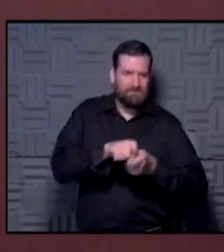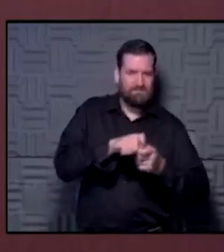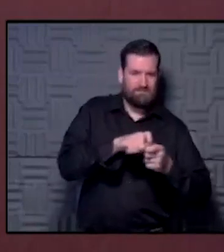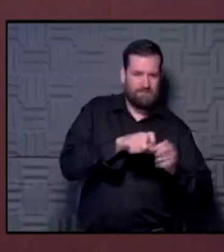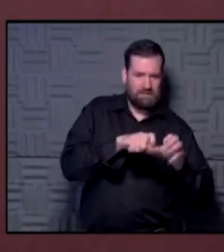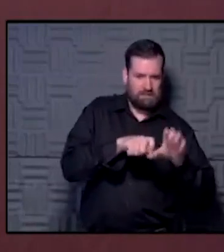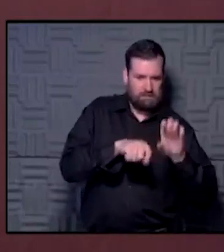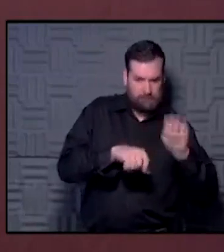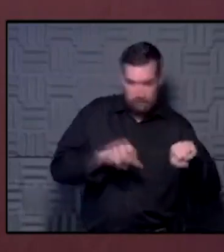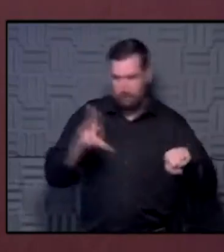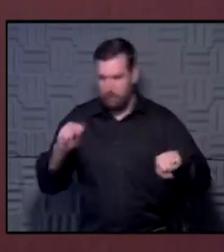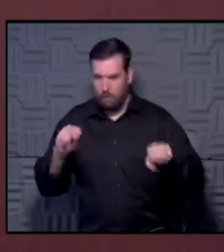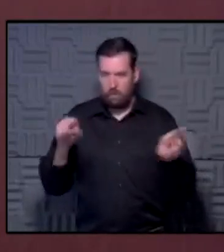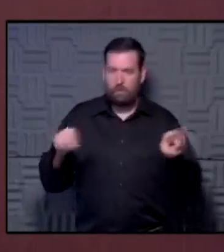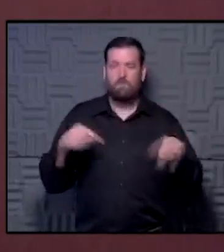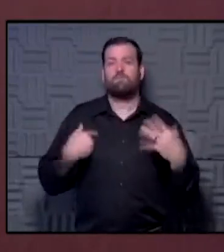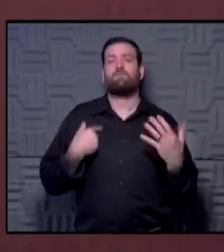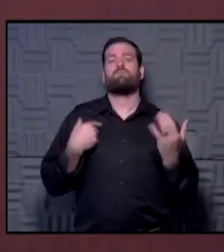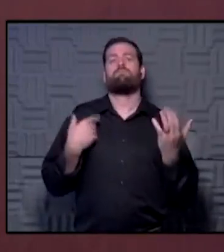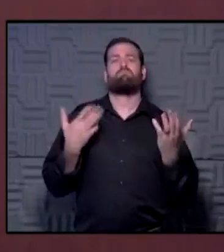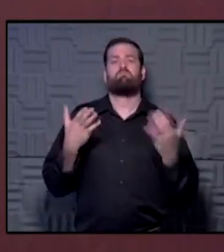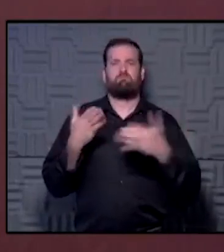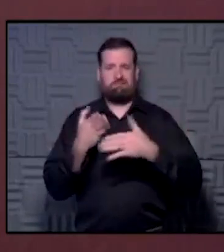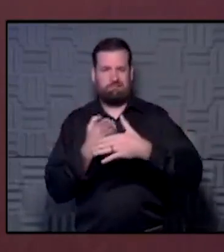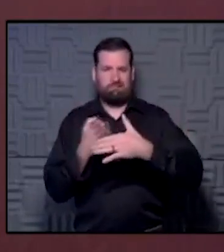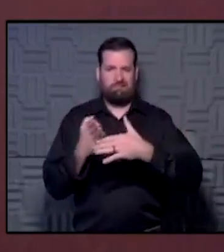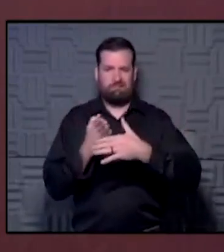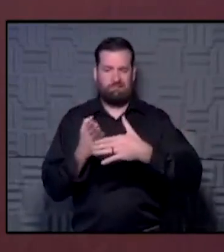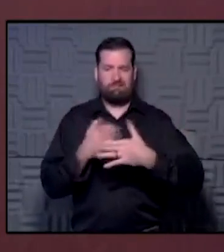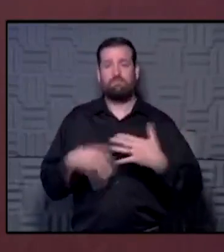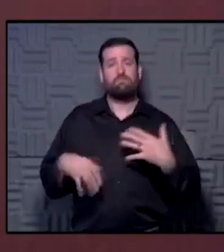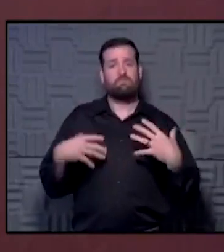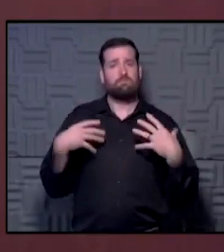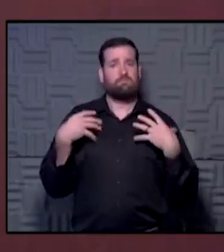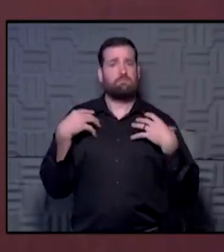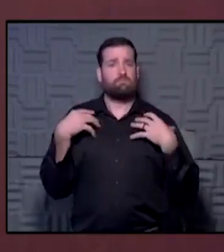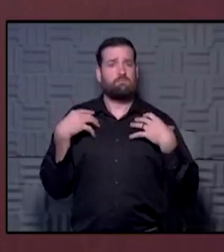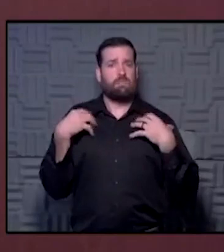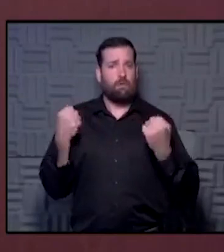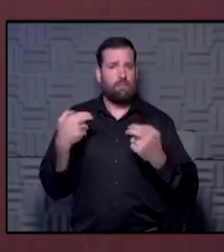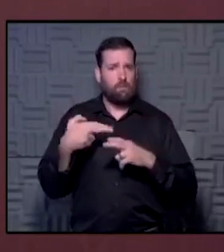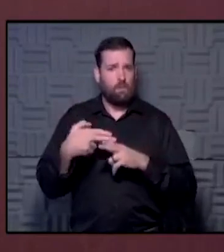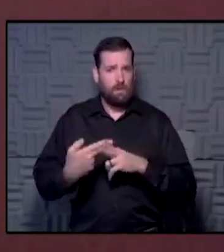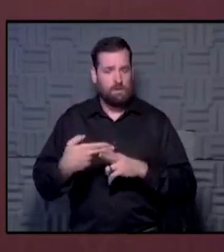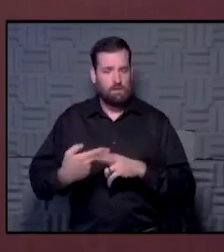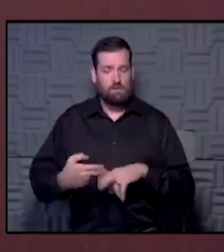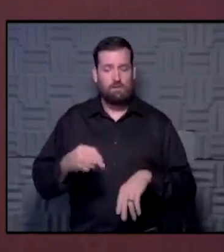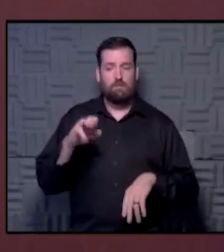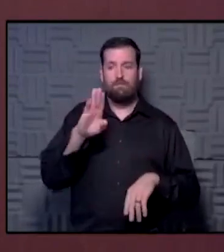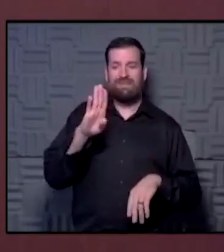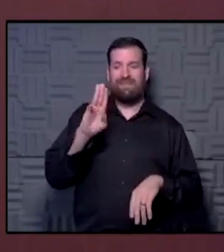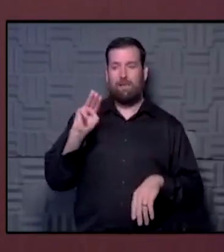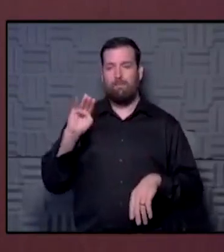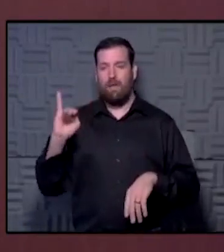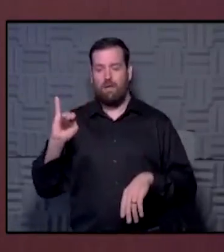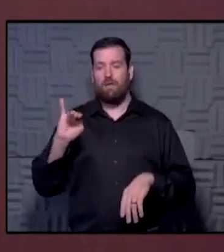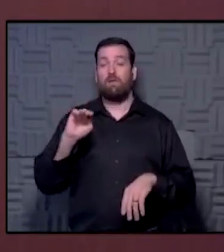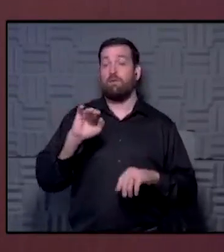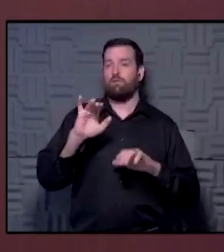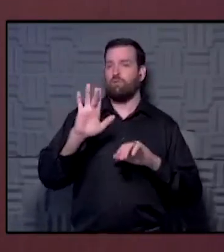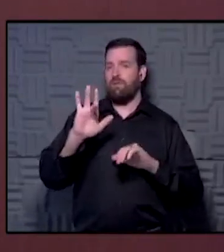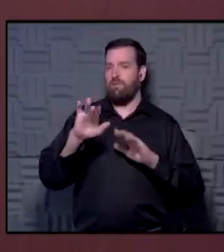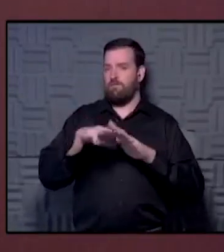question. So I think, of course, I think we want a healthy weight is to have a body mass index of 25 or below.